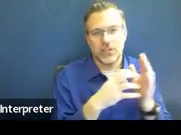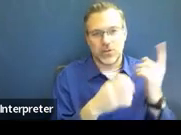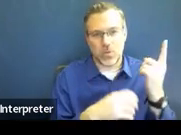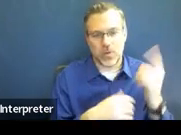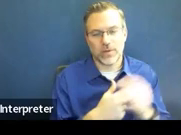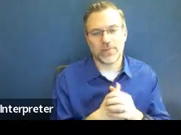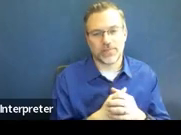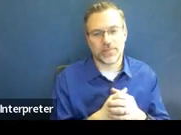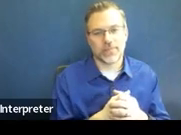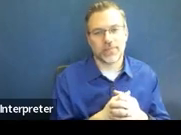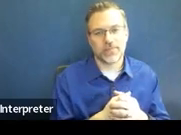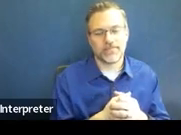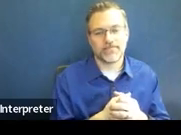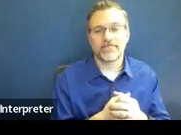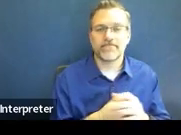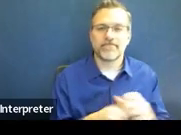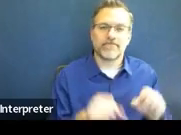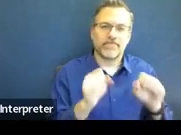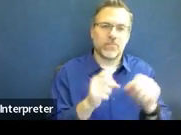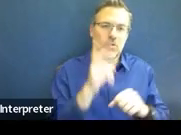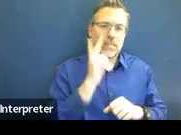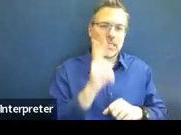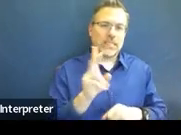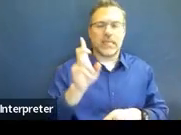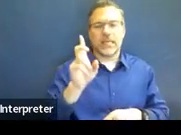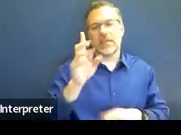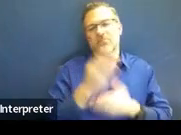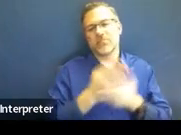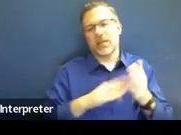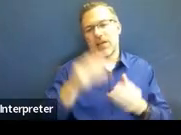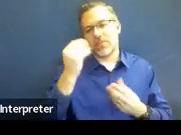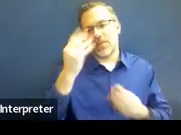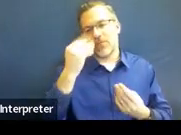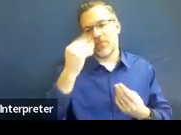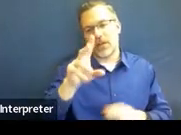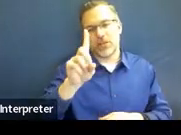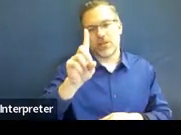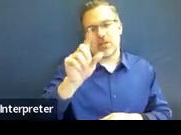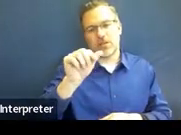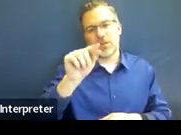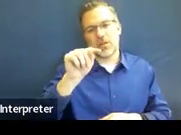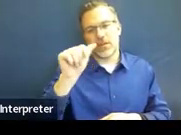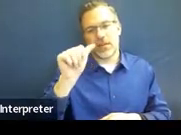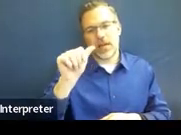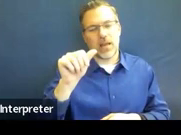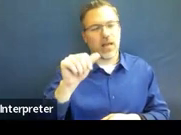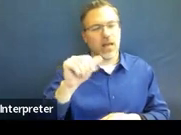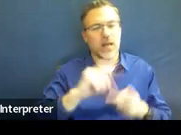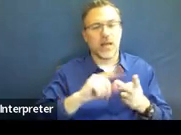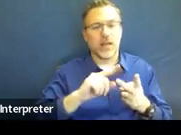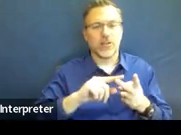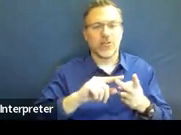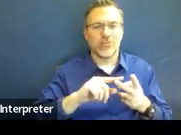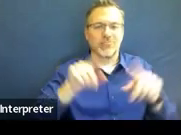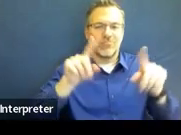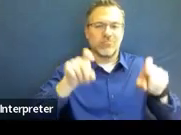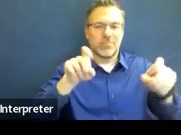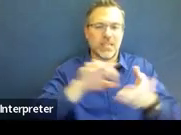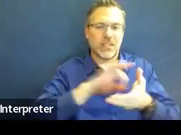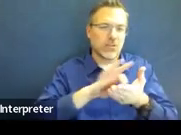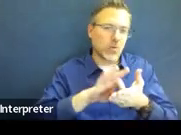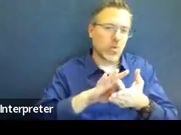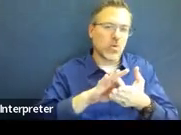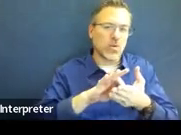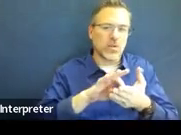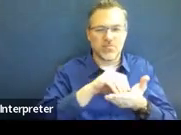just glancing through, you can see some data points, some standard scores and some other things listed there.